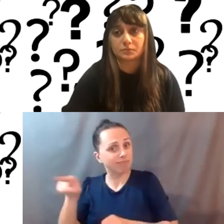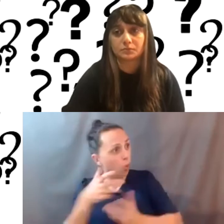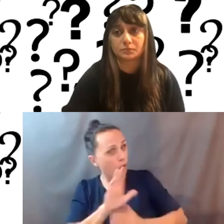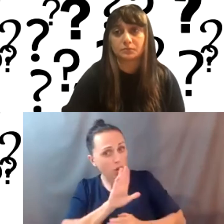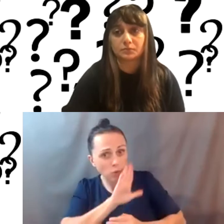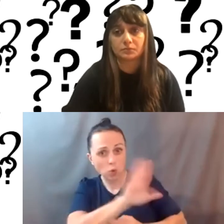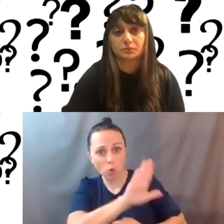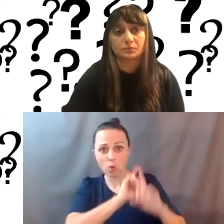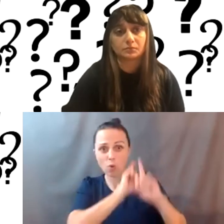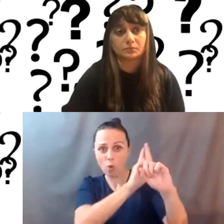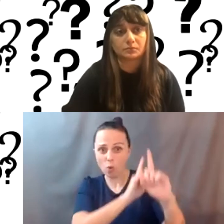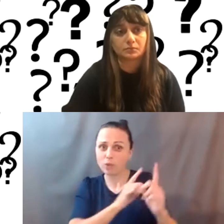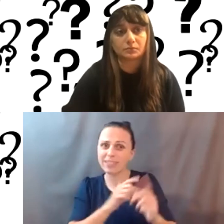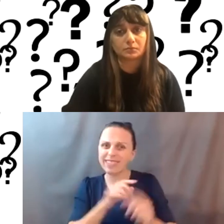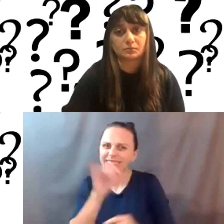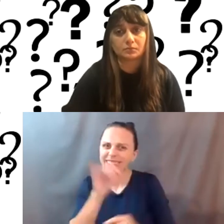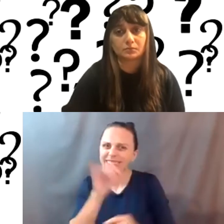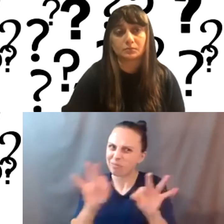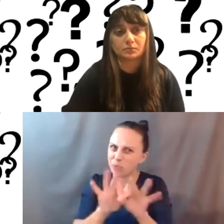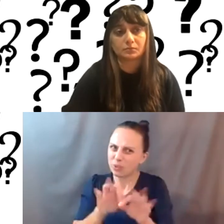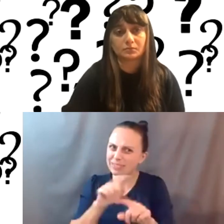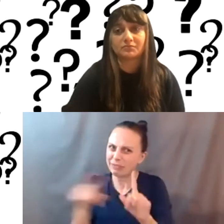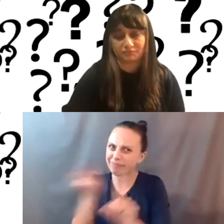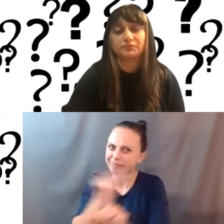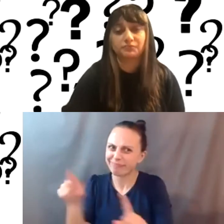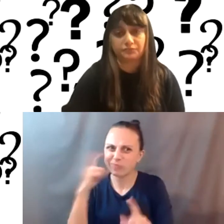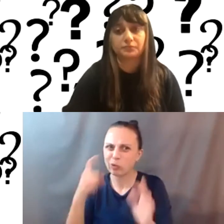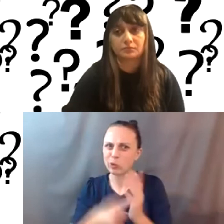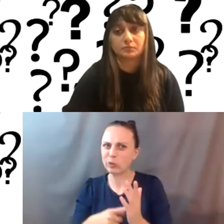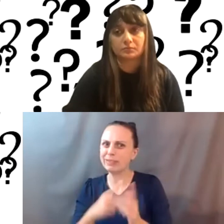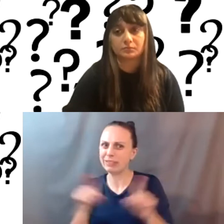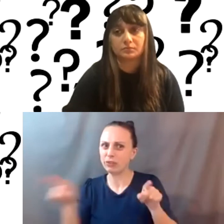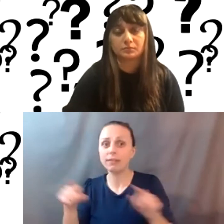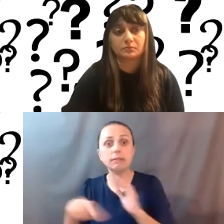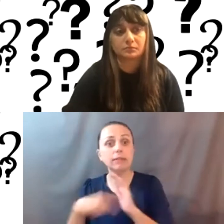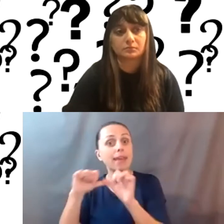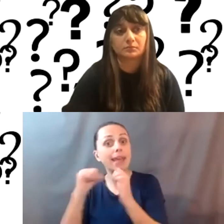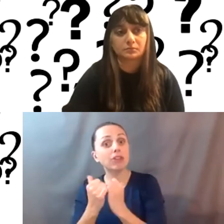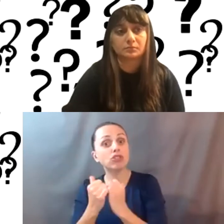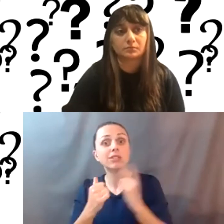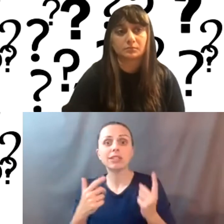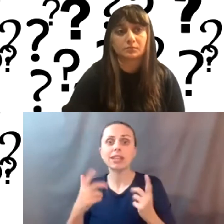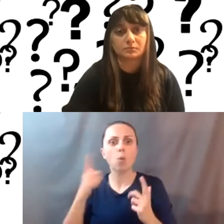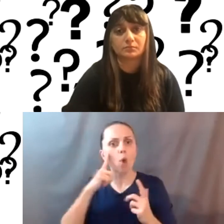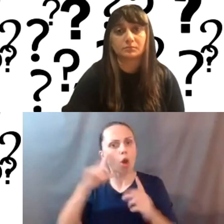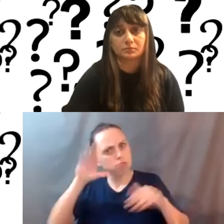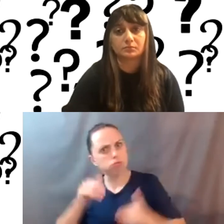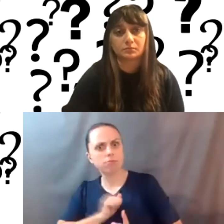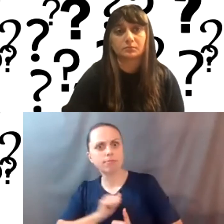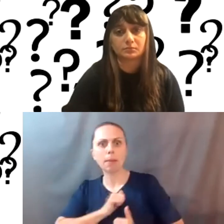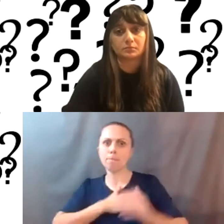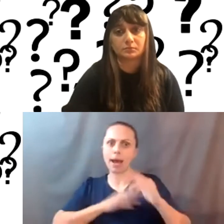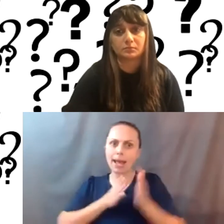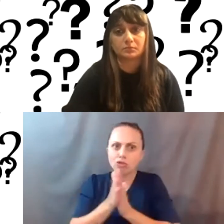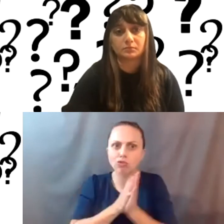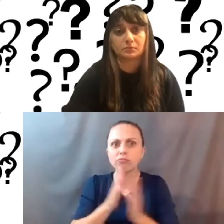your best interests. I guess maybe that's a difference that I see sometimes where an agency will be looking out for their best interests in order to